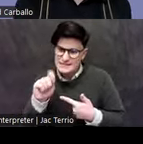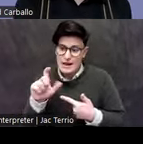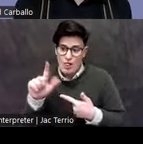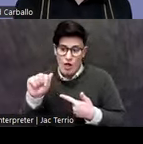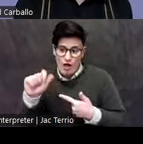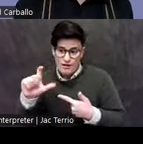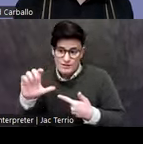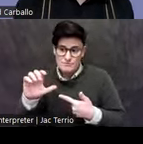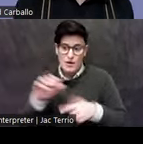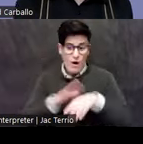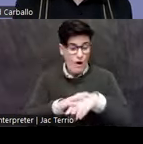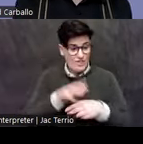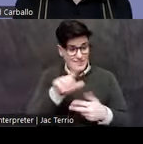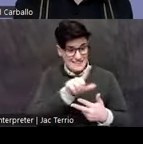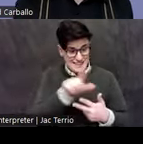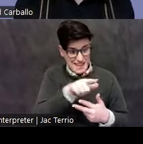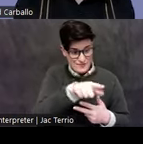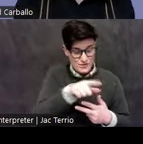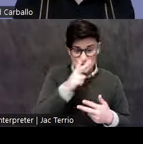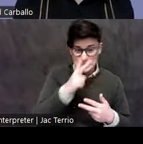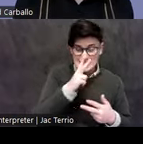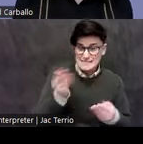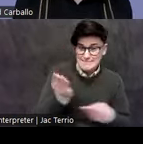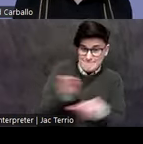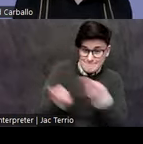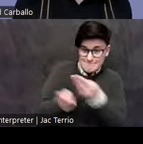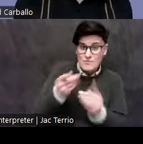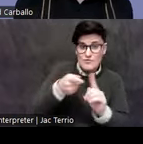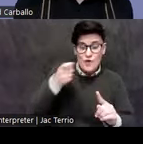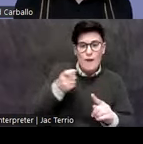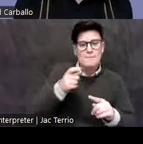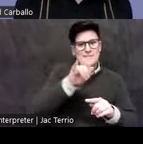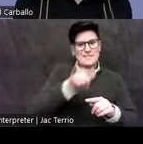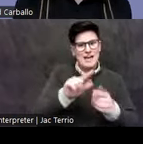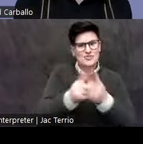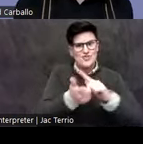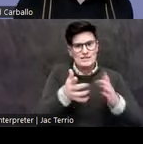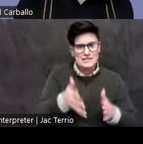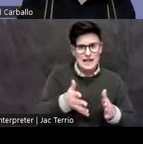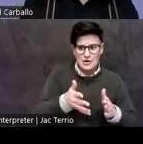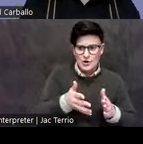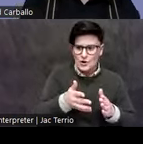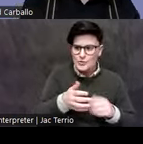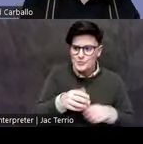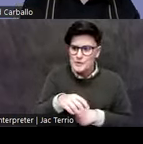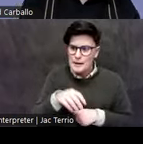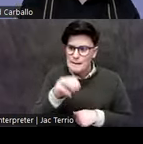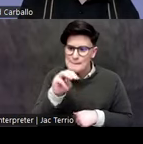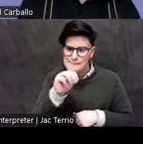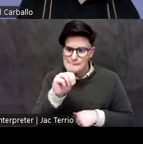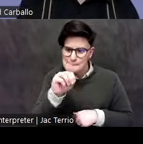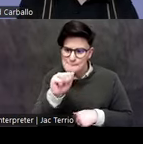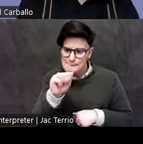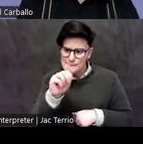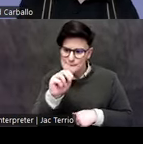to the left, being mediated by the native translator, Malinsli, who spoke both Nahuatl, the